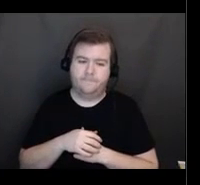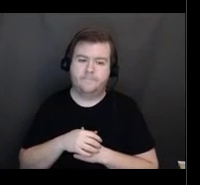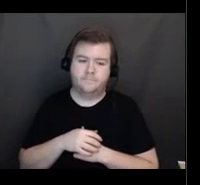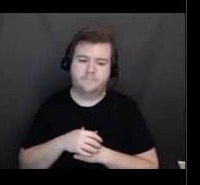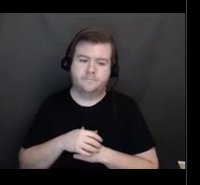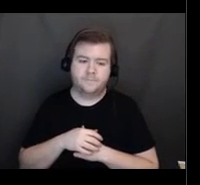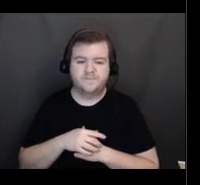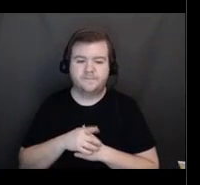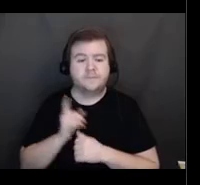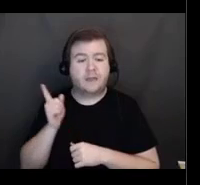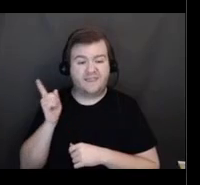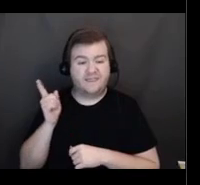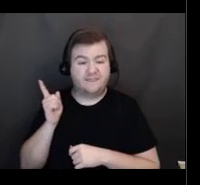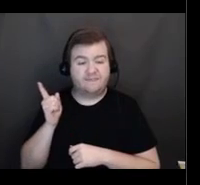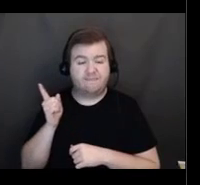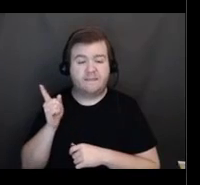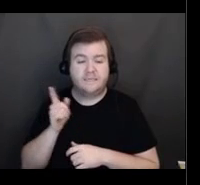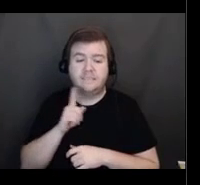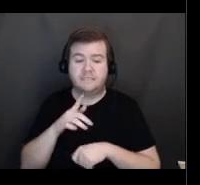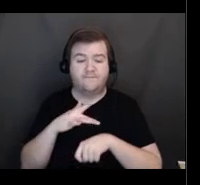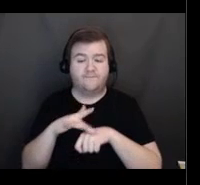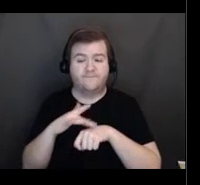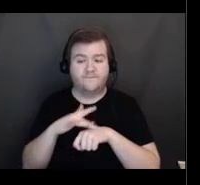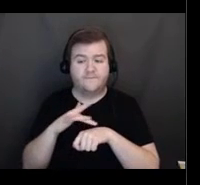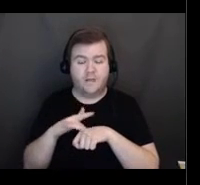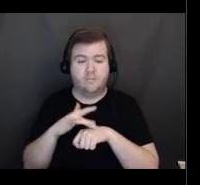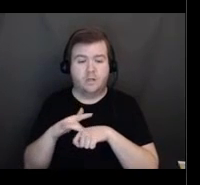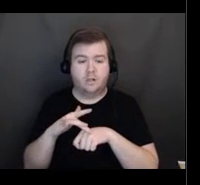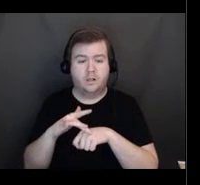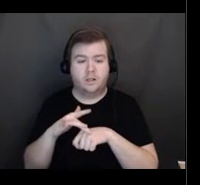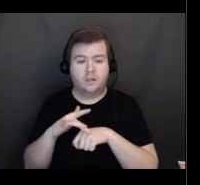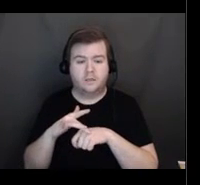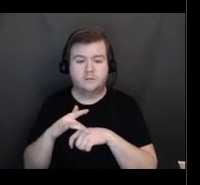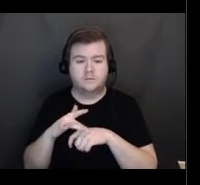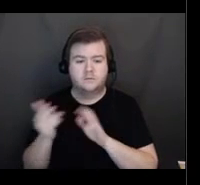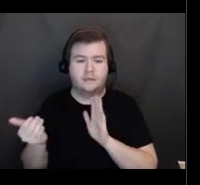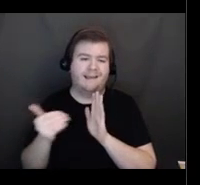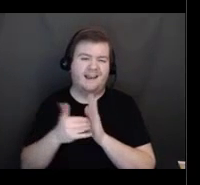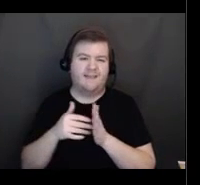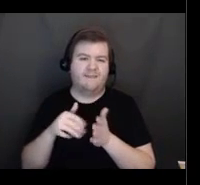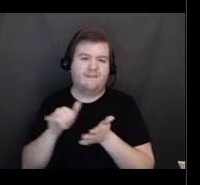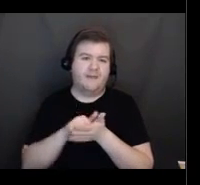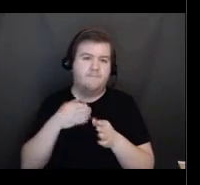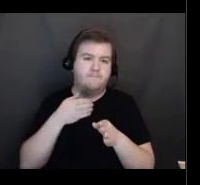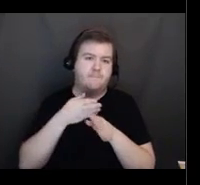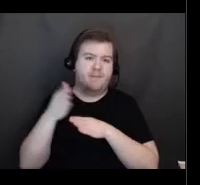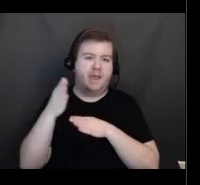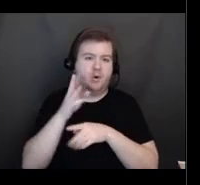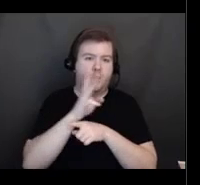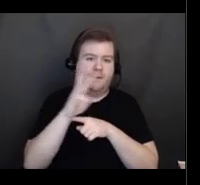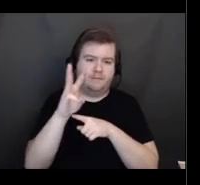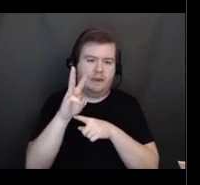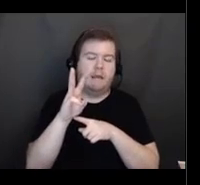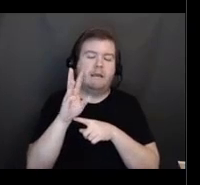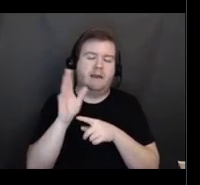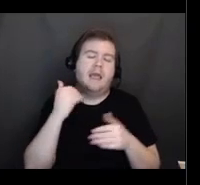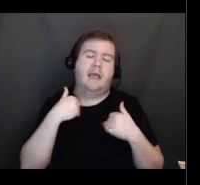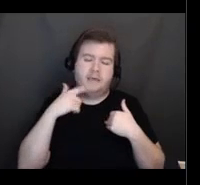that the main facing COVID-19 vaccination website has links to all of these these